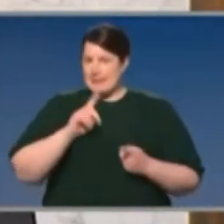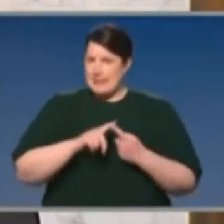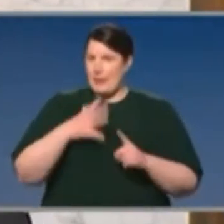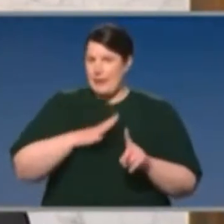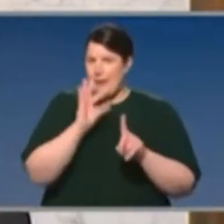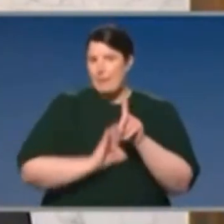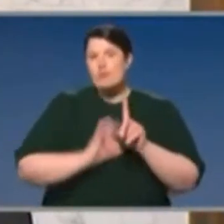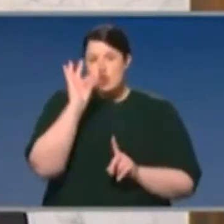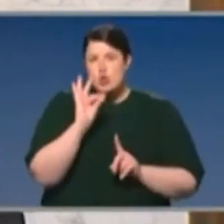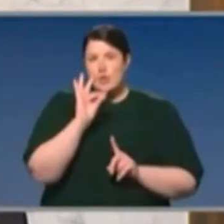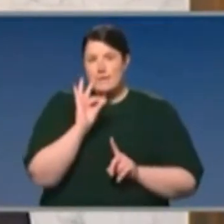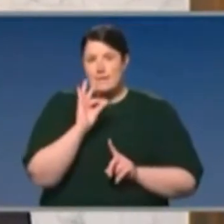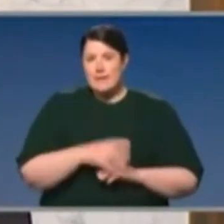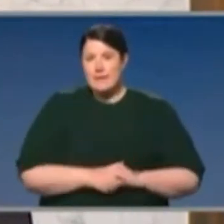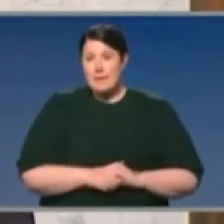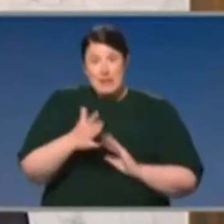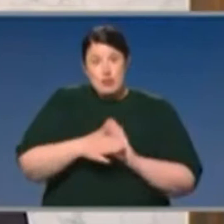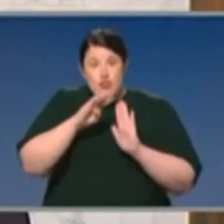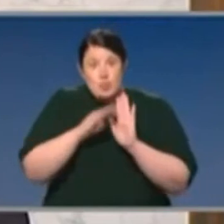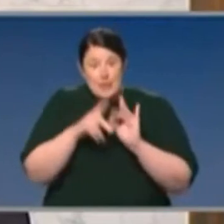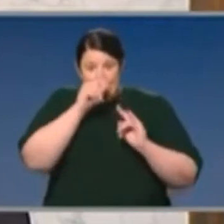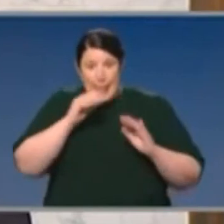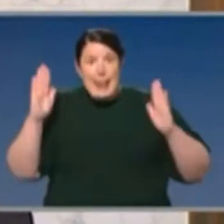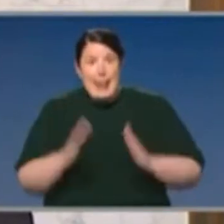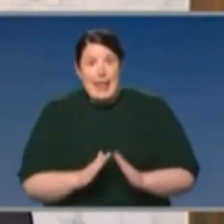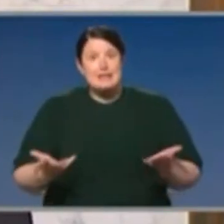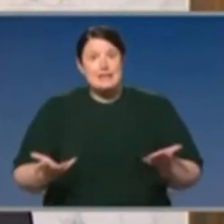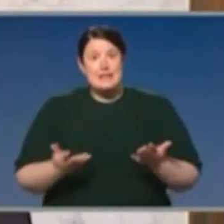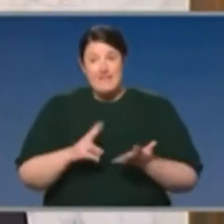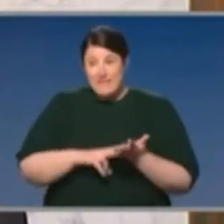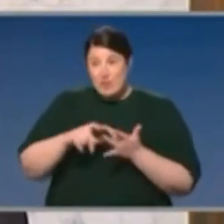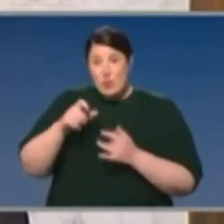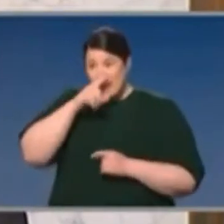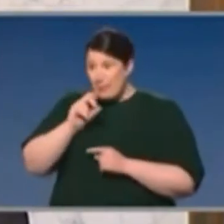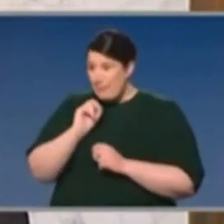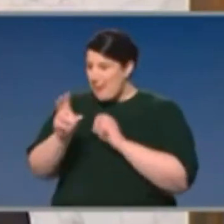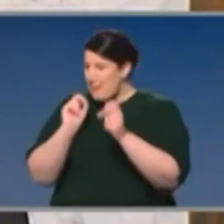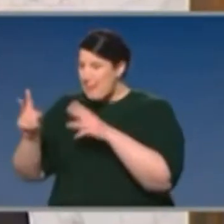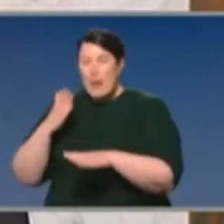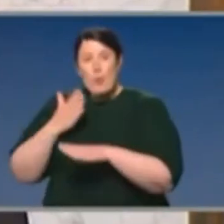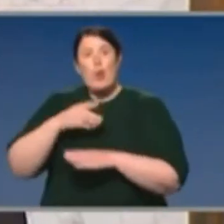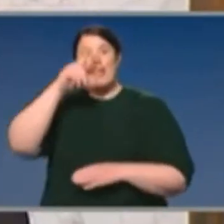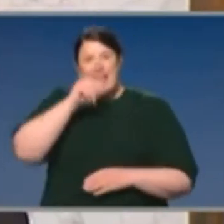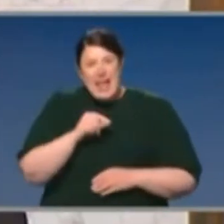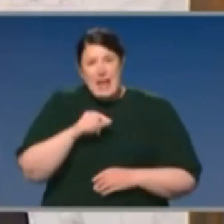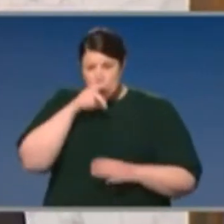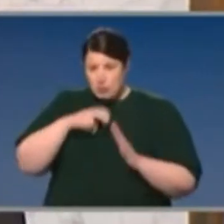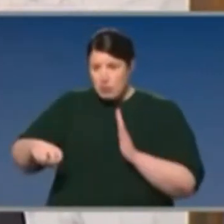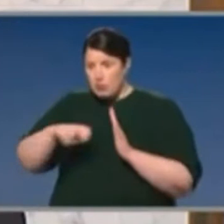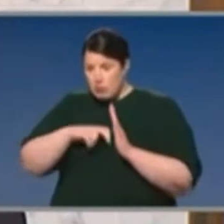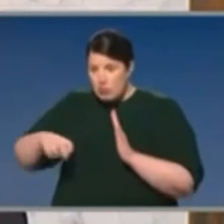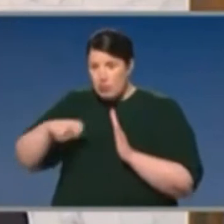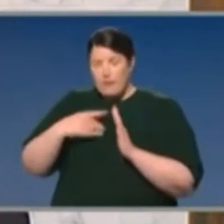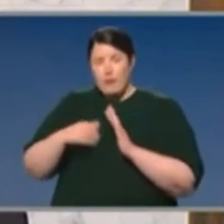can make the difference on the timeframes, the freedoms, the ability of Victorians to go back to work and the mental health challenges which have been put to